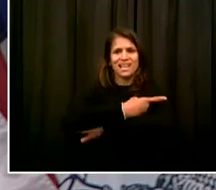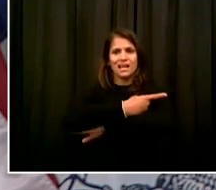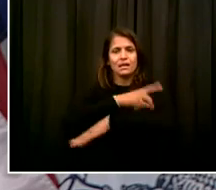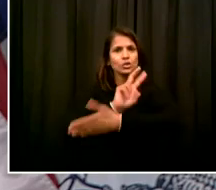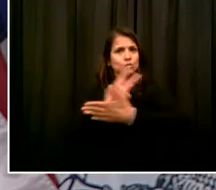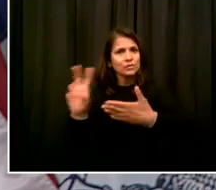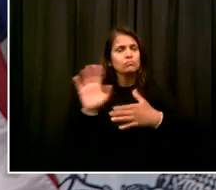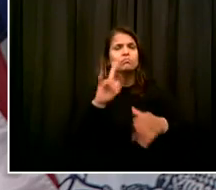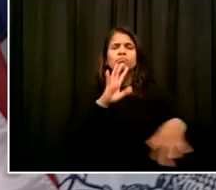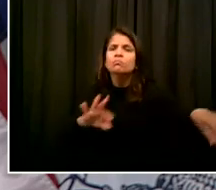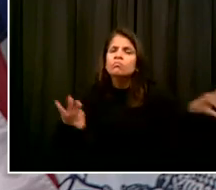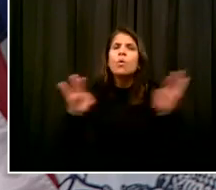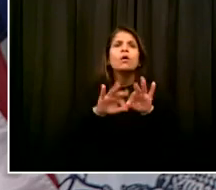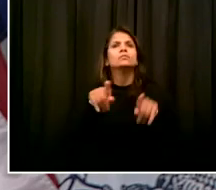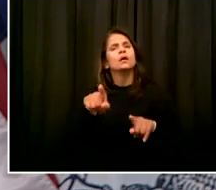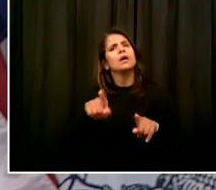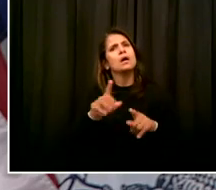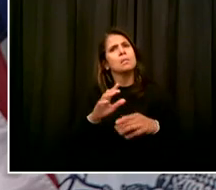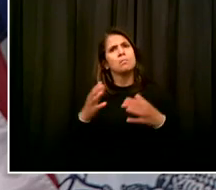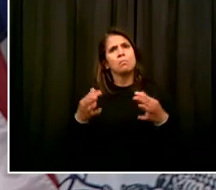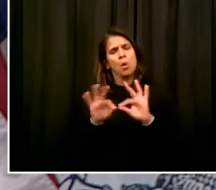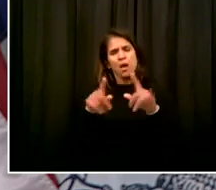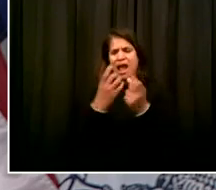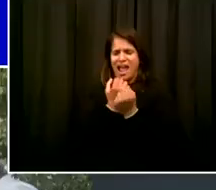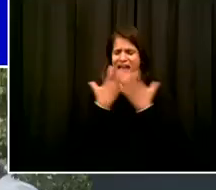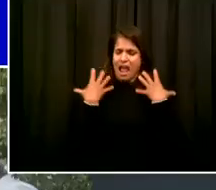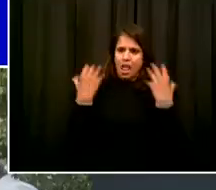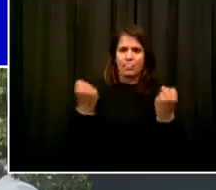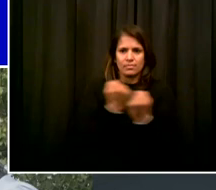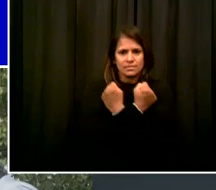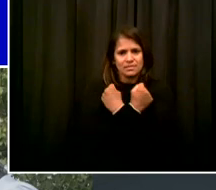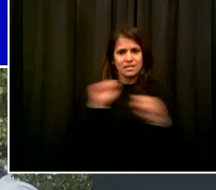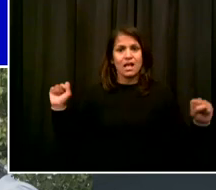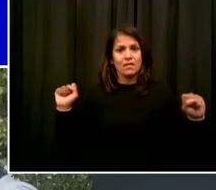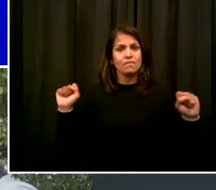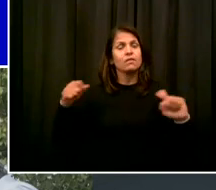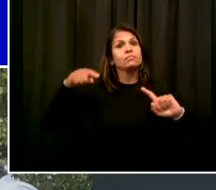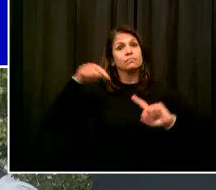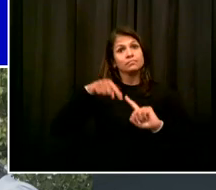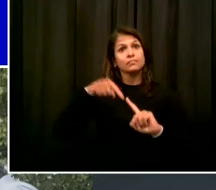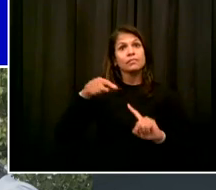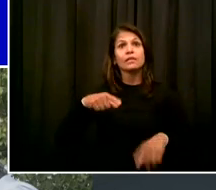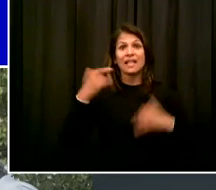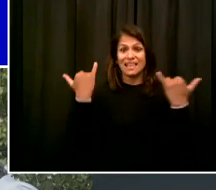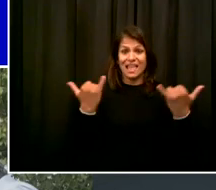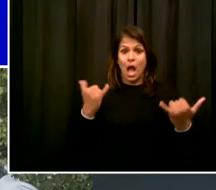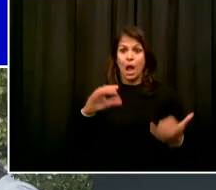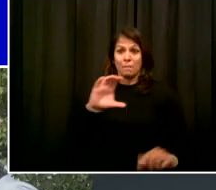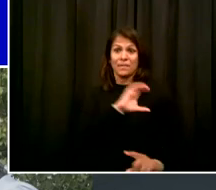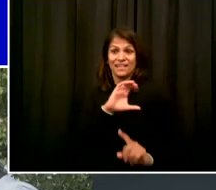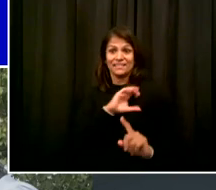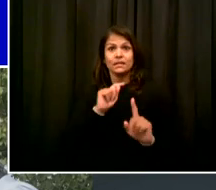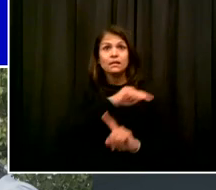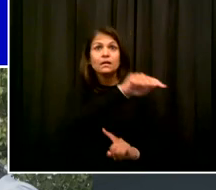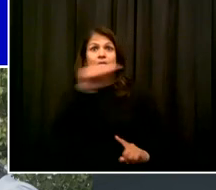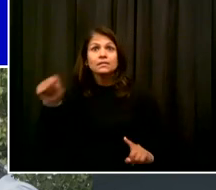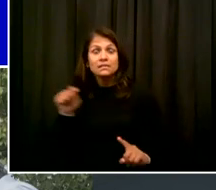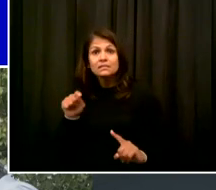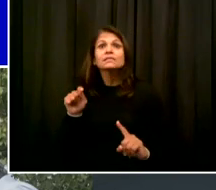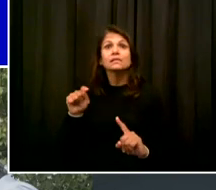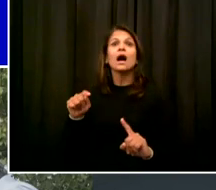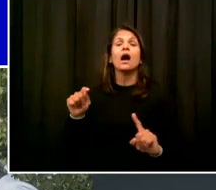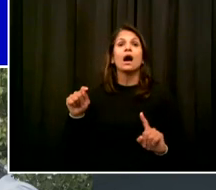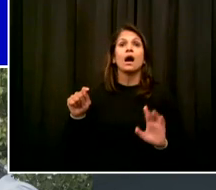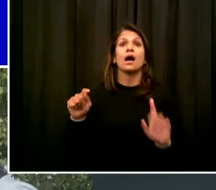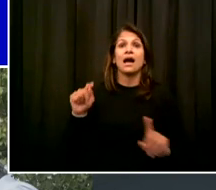Office. And I was out yesterday in Staten Island by the Bayonne Bridge with Sheriff Joe Facito and his team. They're doing